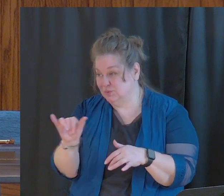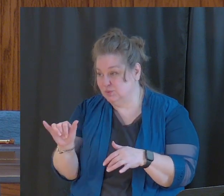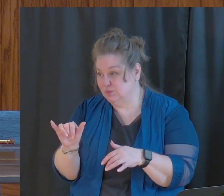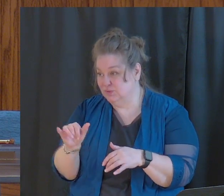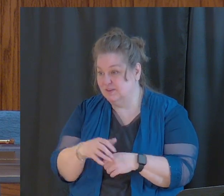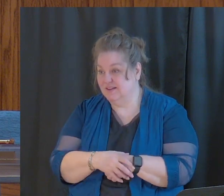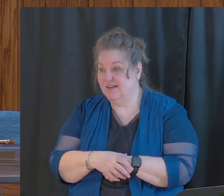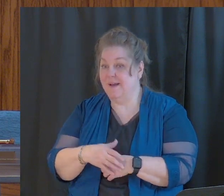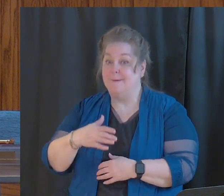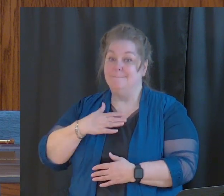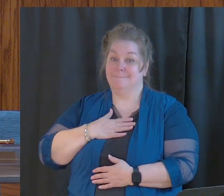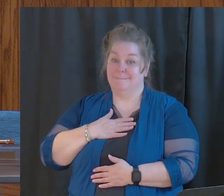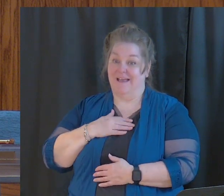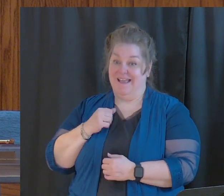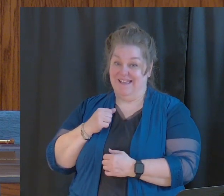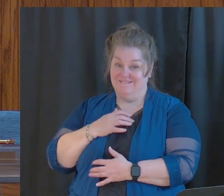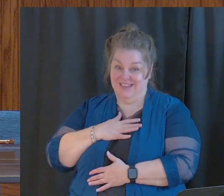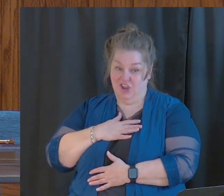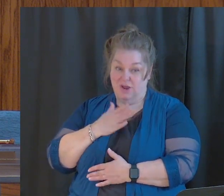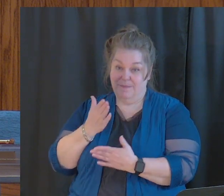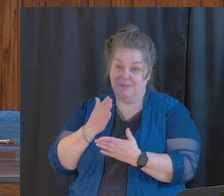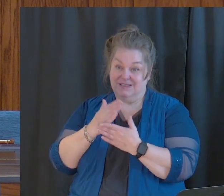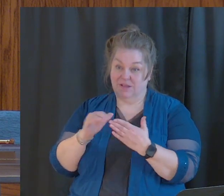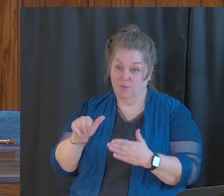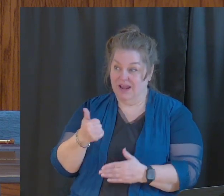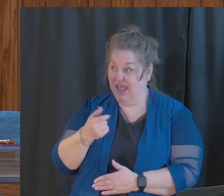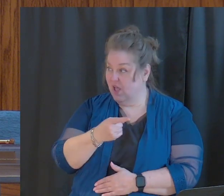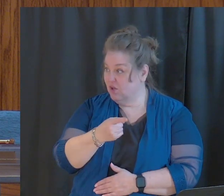But my fear is that there may be someone else here today